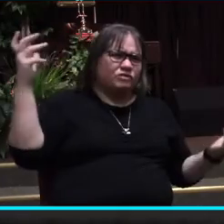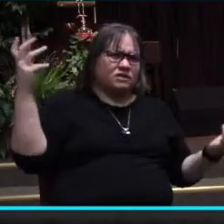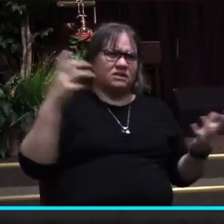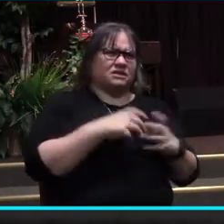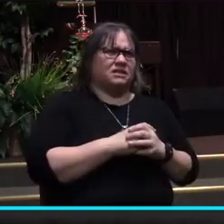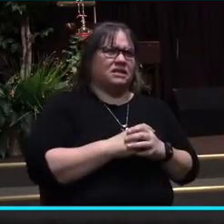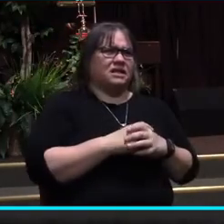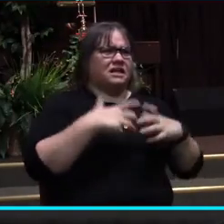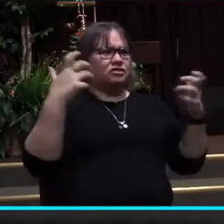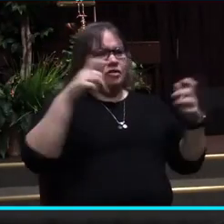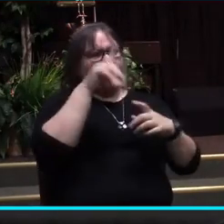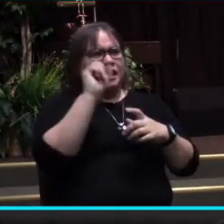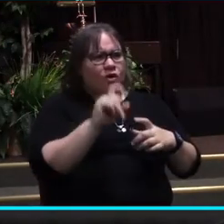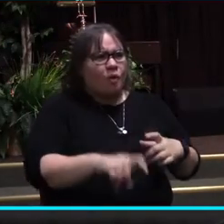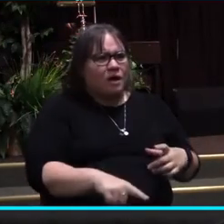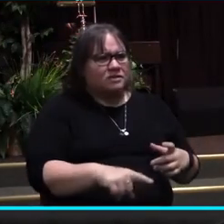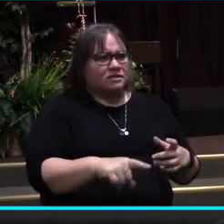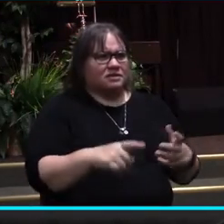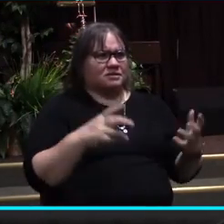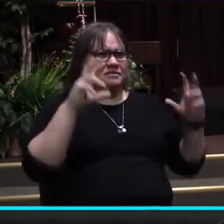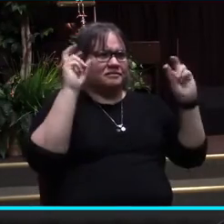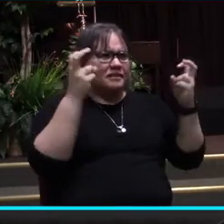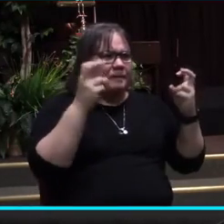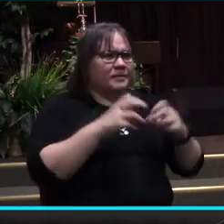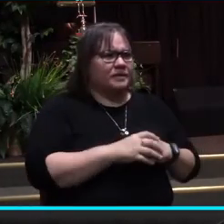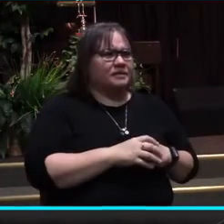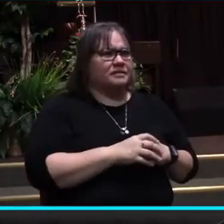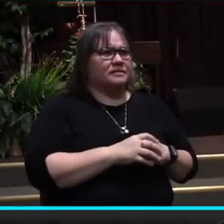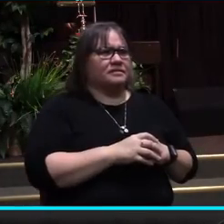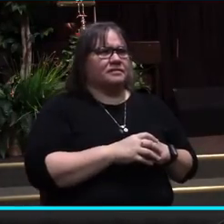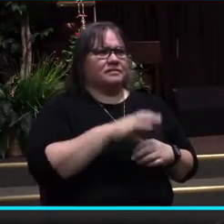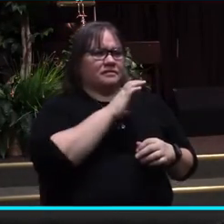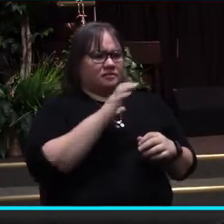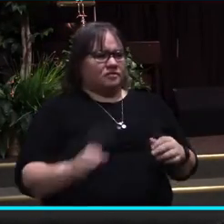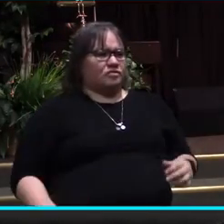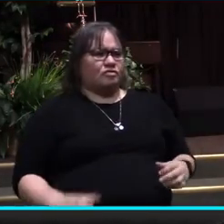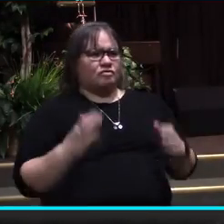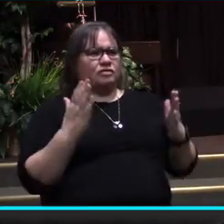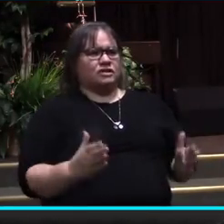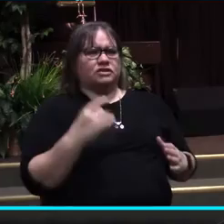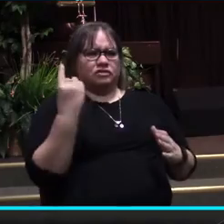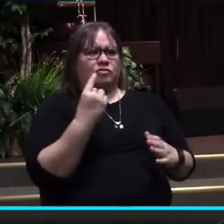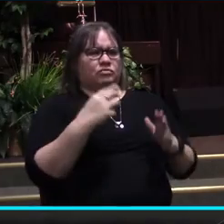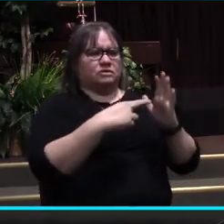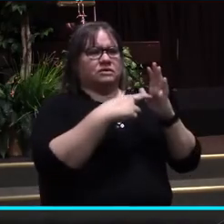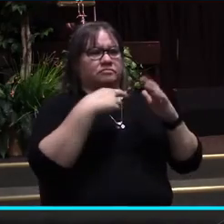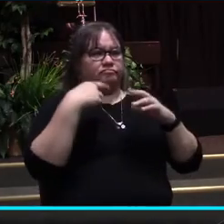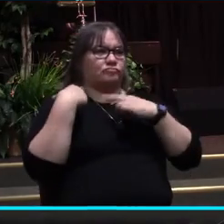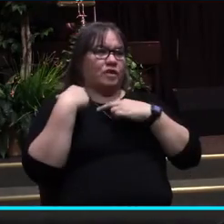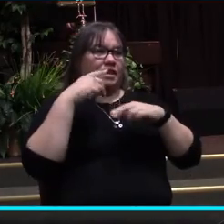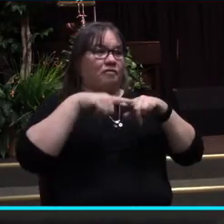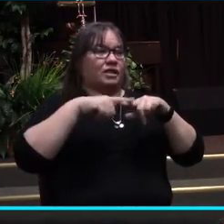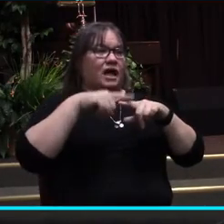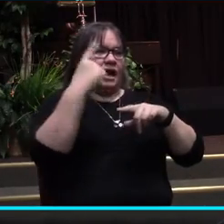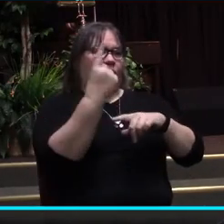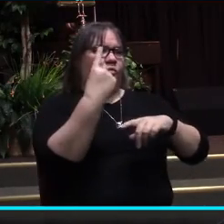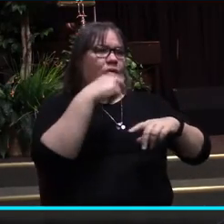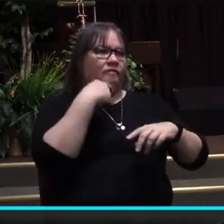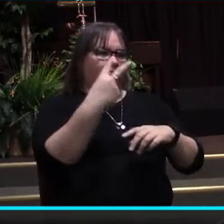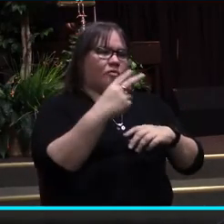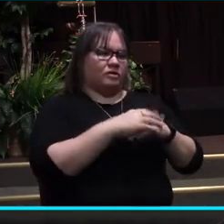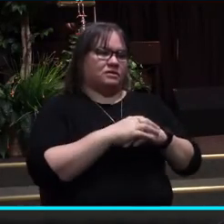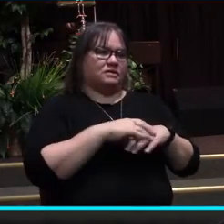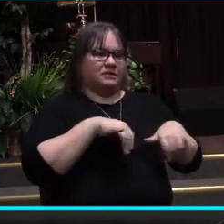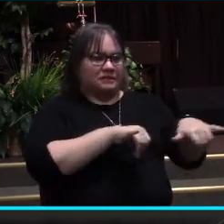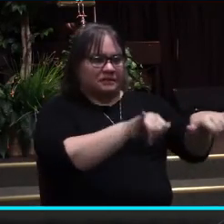on such topics that Christians can only rely on the one voice that has stood the test of